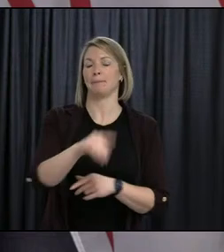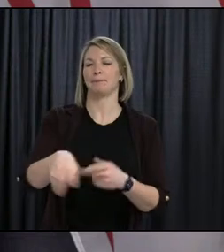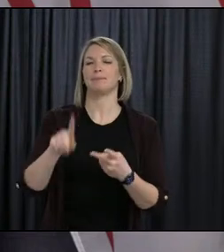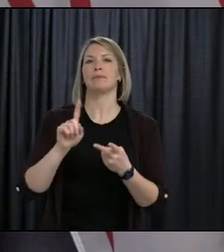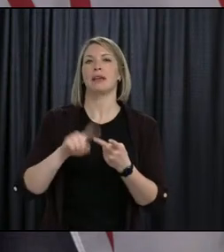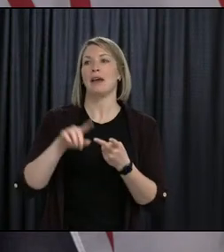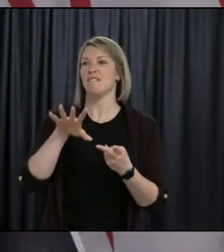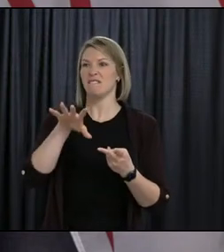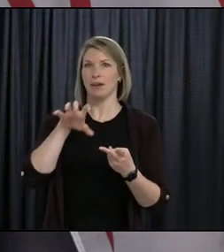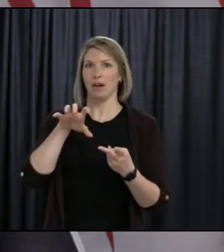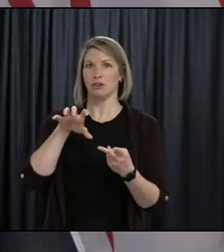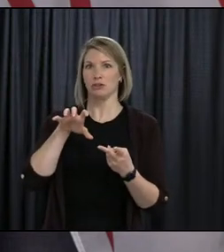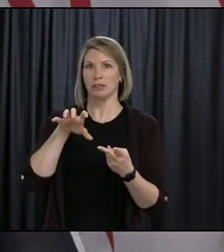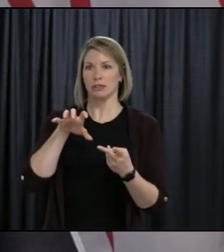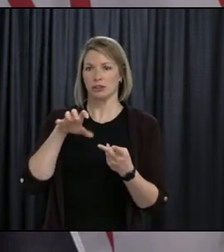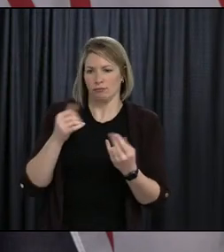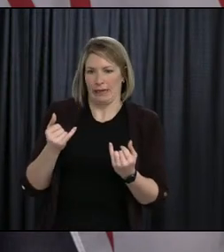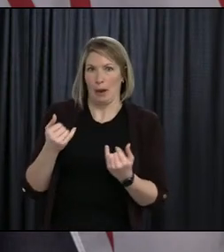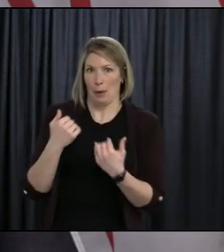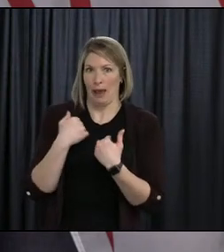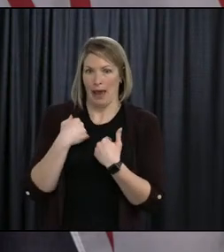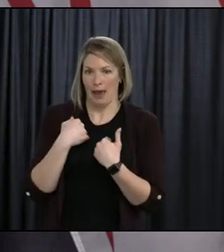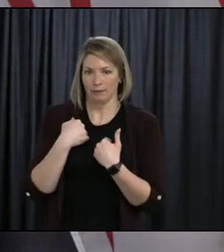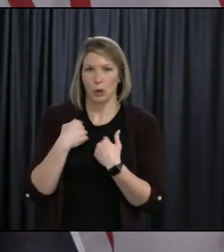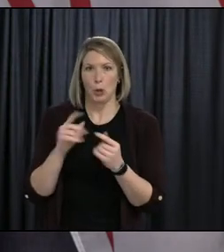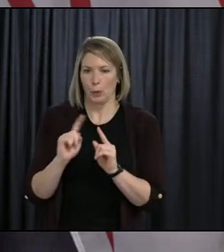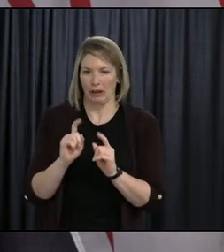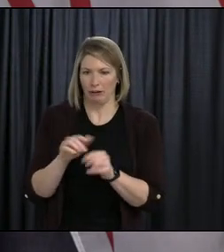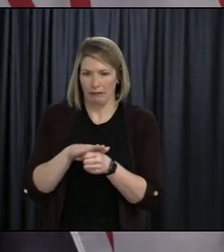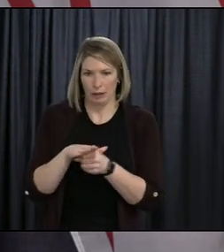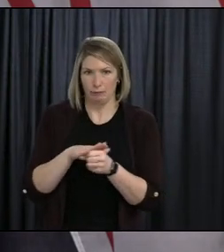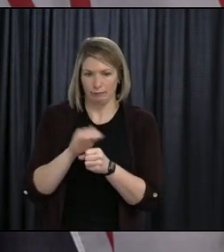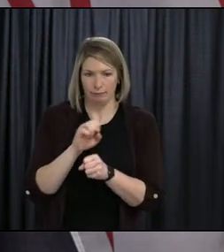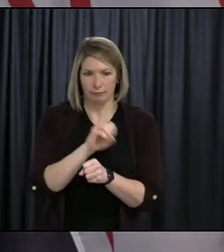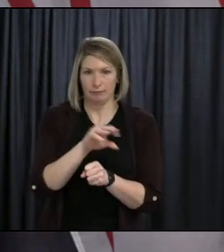are being configured to fill immediate gaps here now.